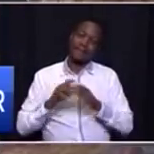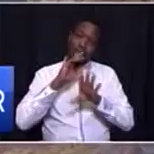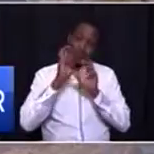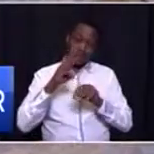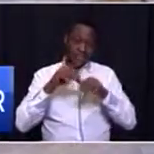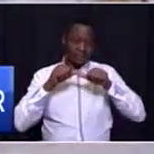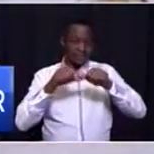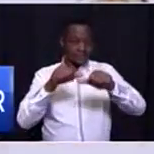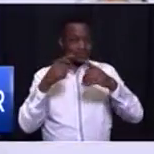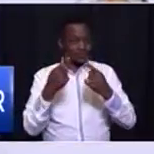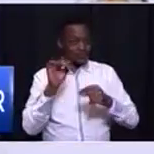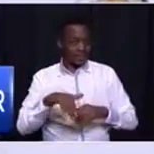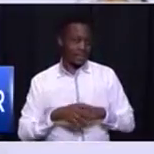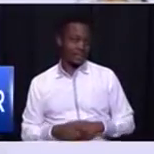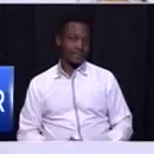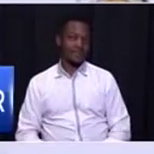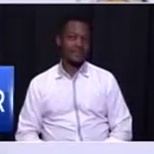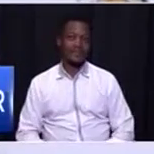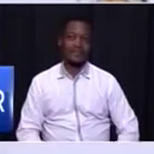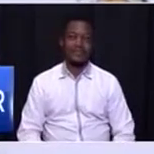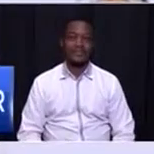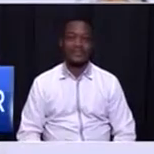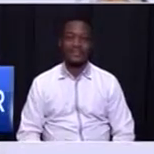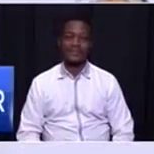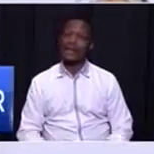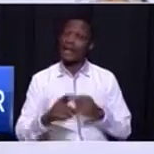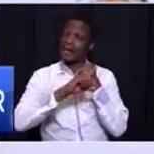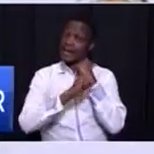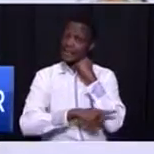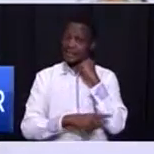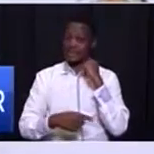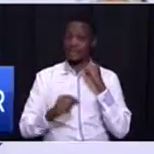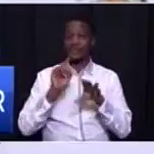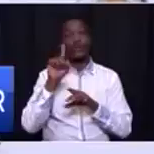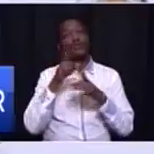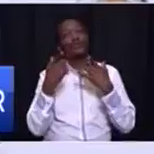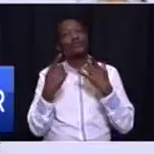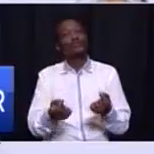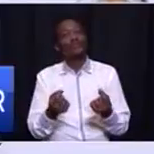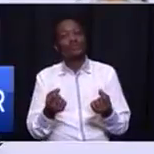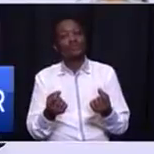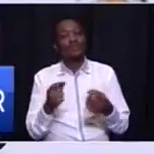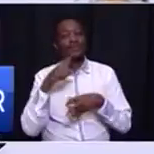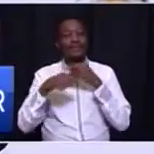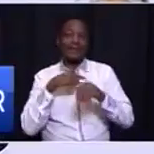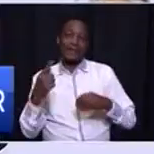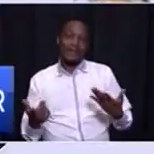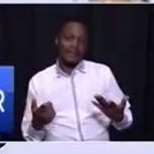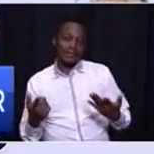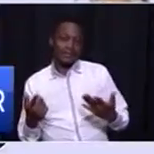We will continue to do this. And lastly, what are we going to do regarding